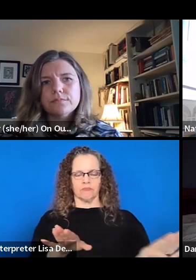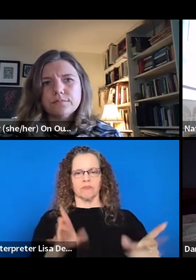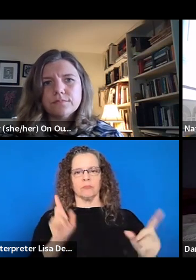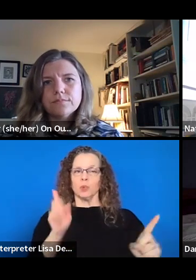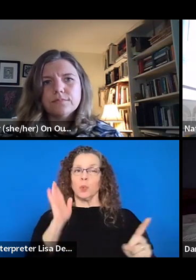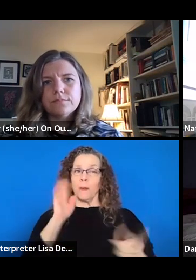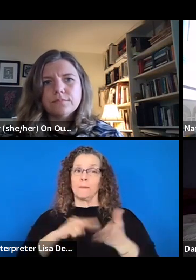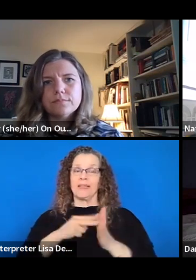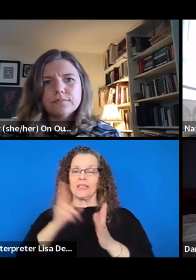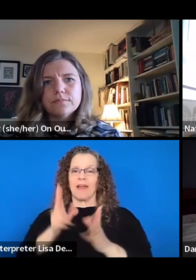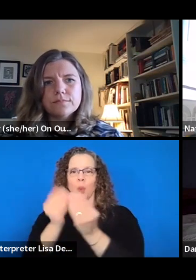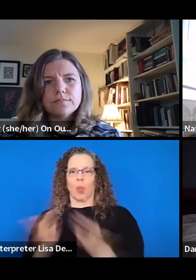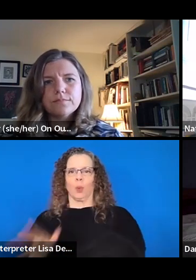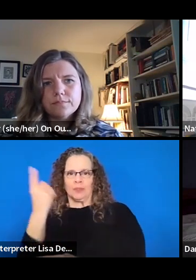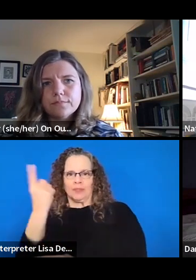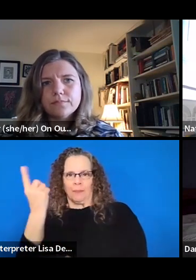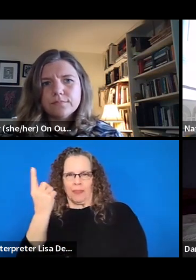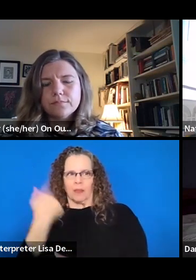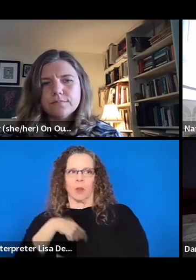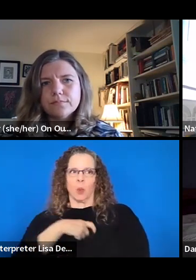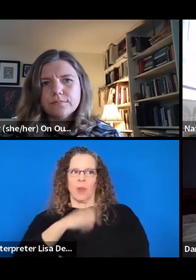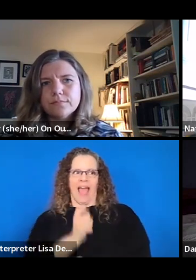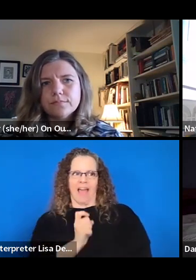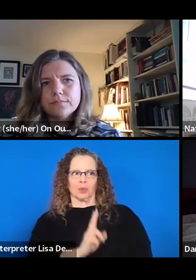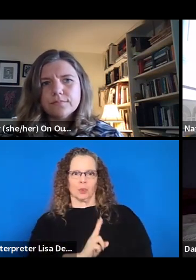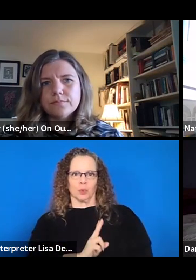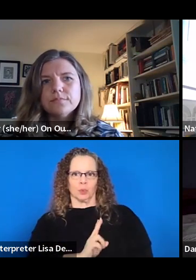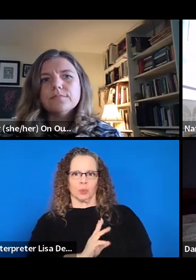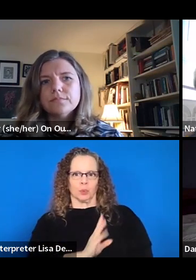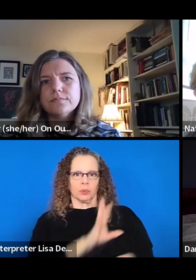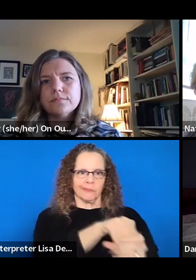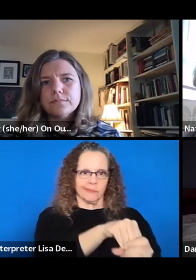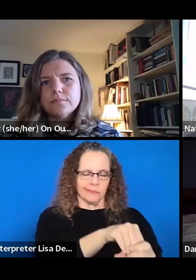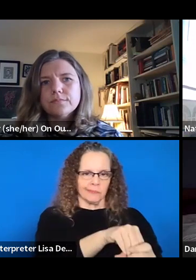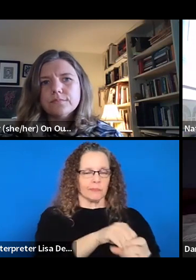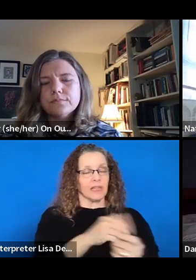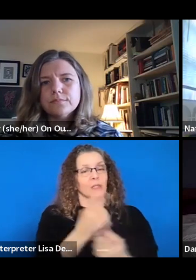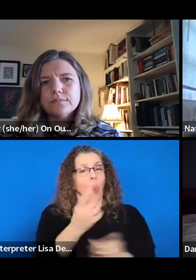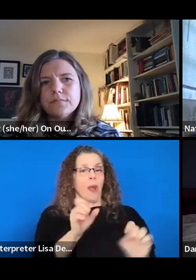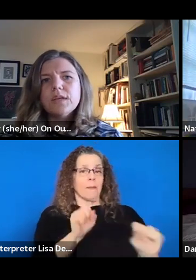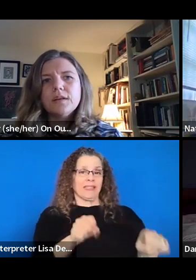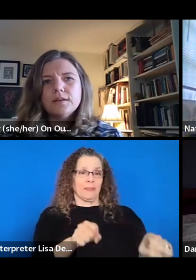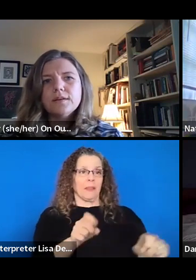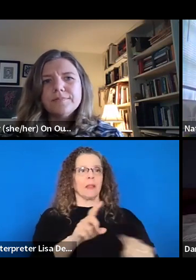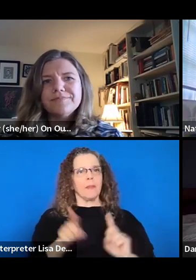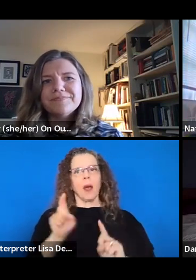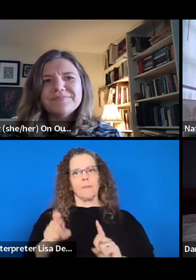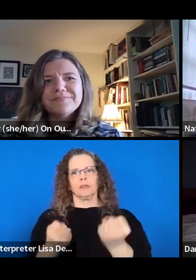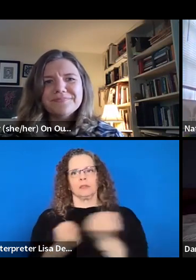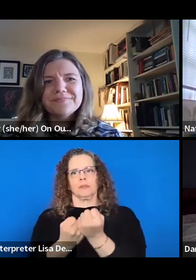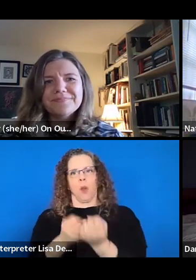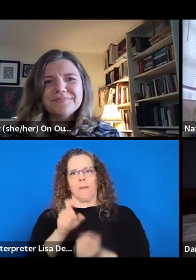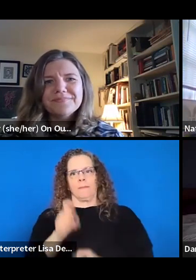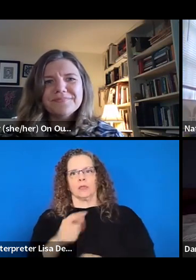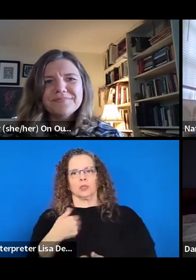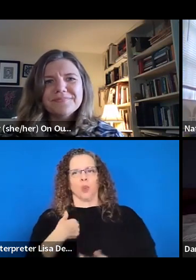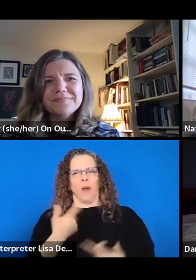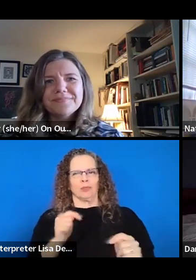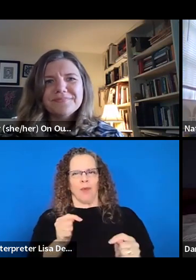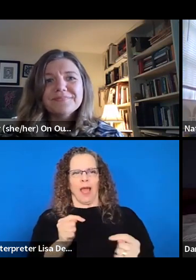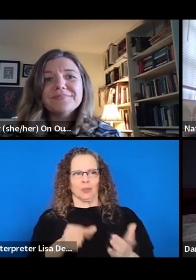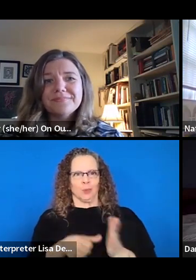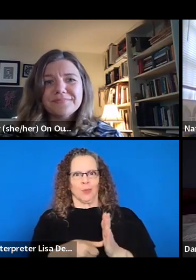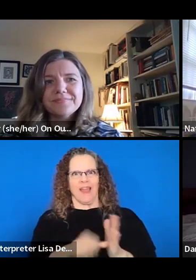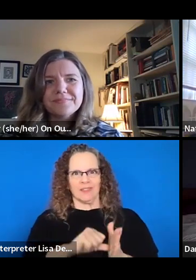to step in there because I do think that is, that is one possibility, but it does need support. And so I'm just sort of trying to amplify the support that would be